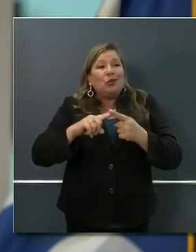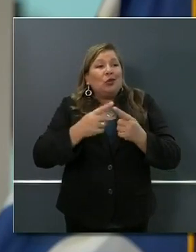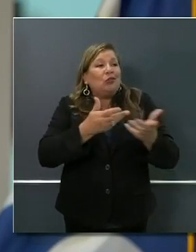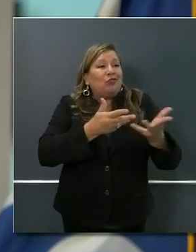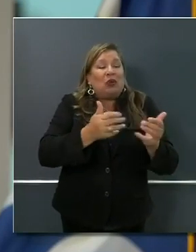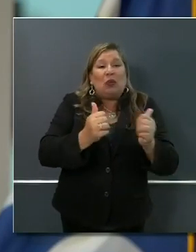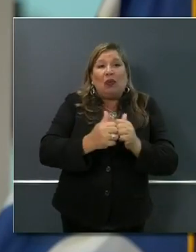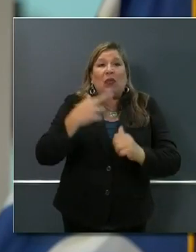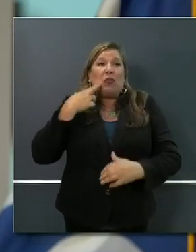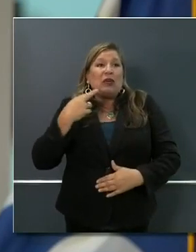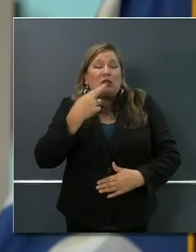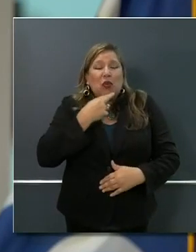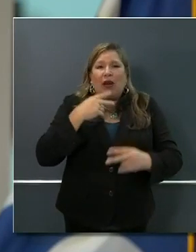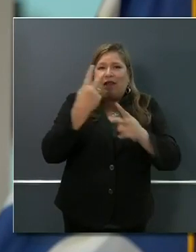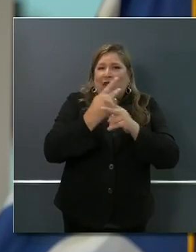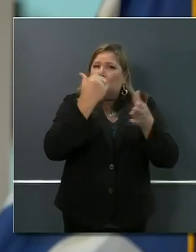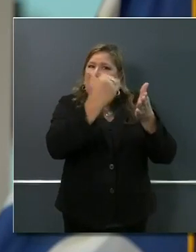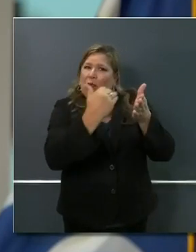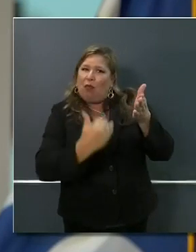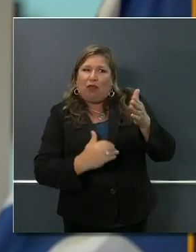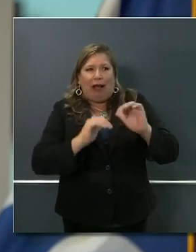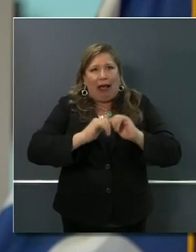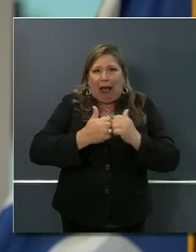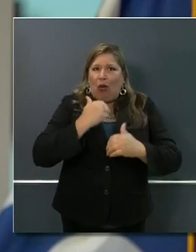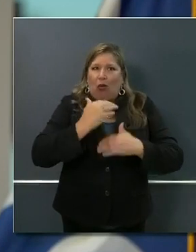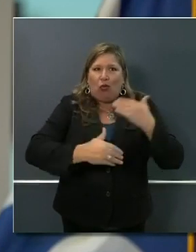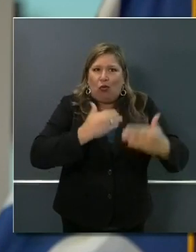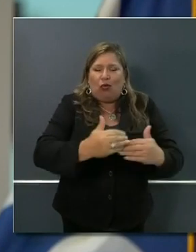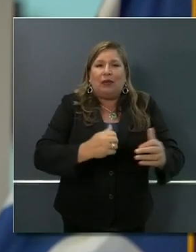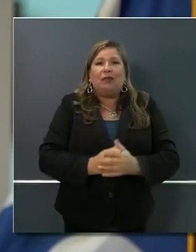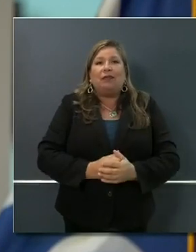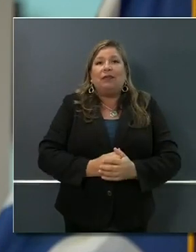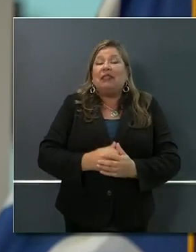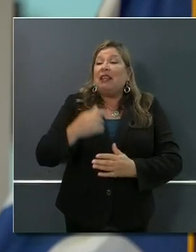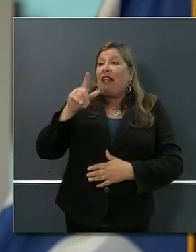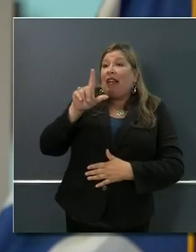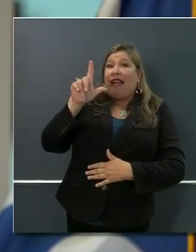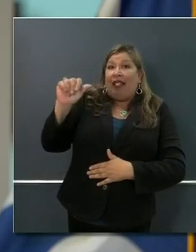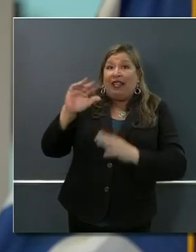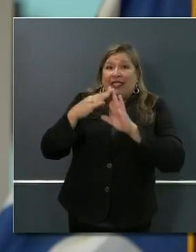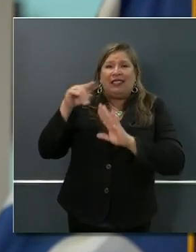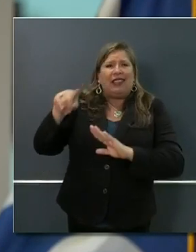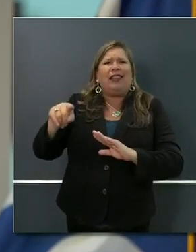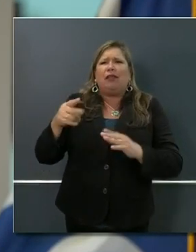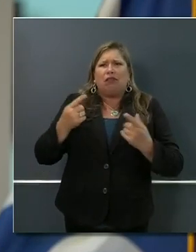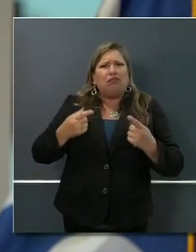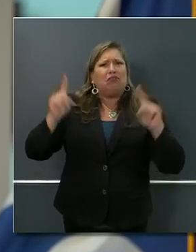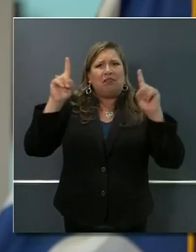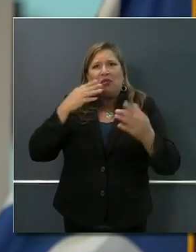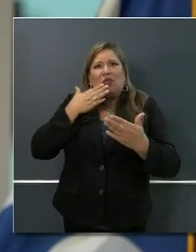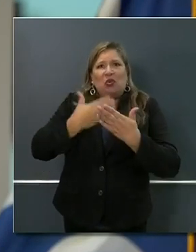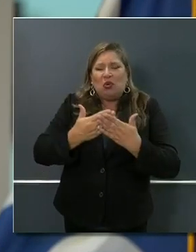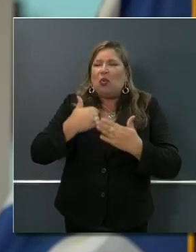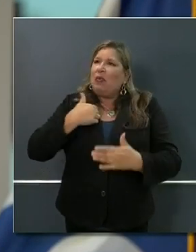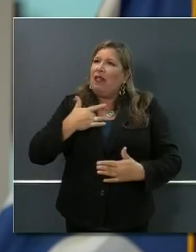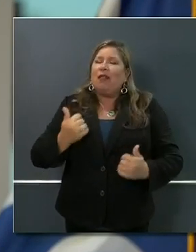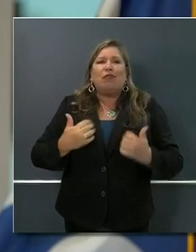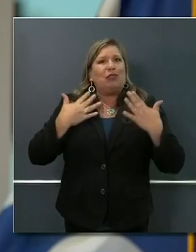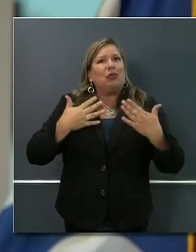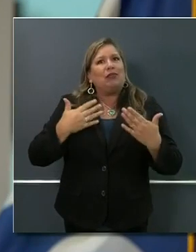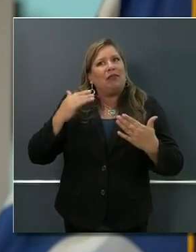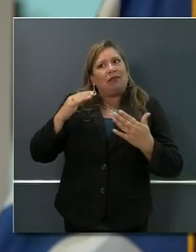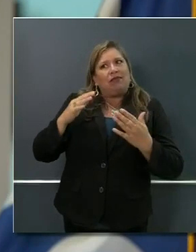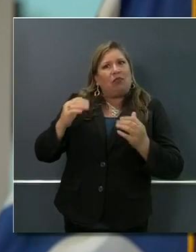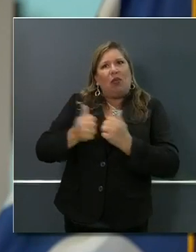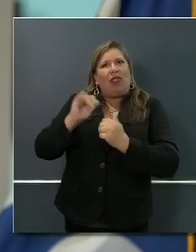the protocols. We've seen cities like L.A. and others really excel in this space, and we're very encouraged by this program. In that same